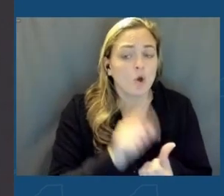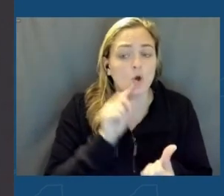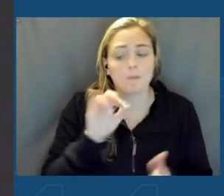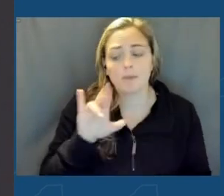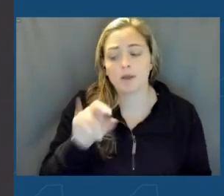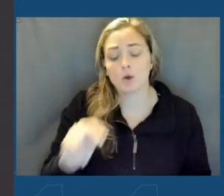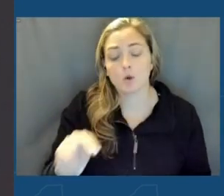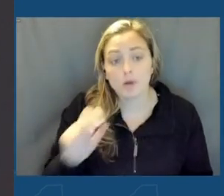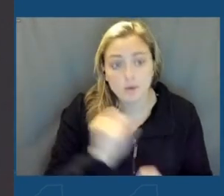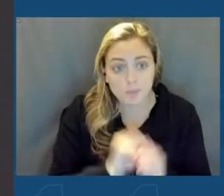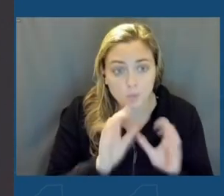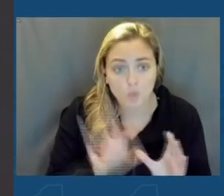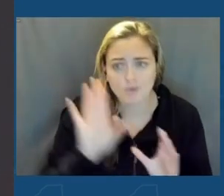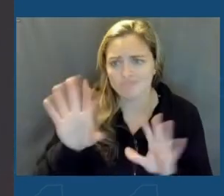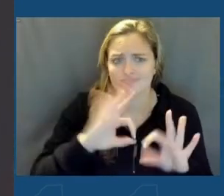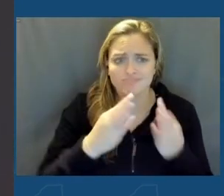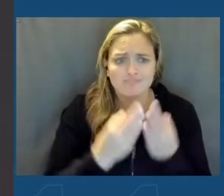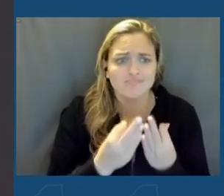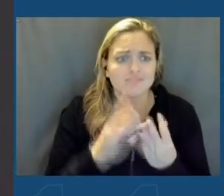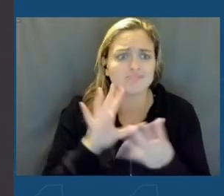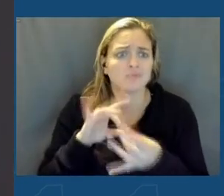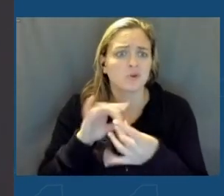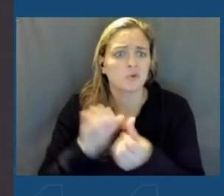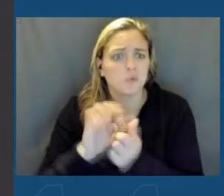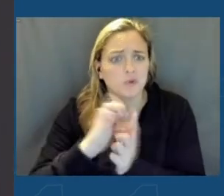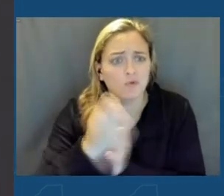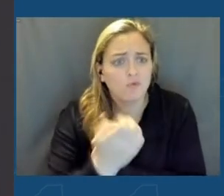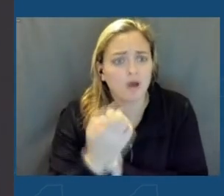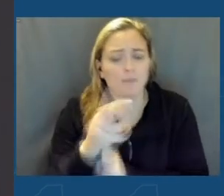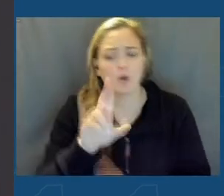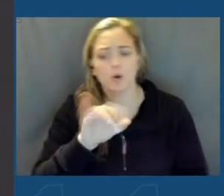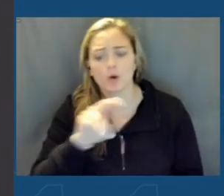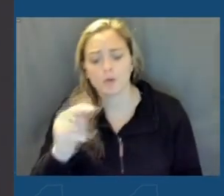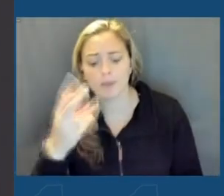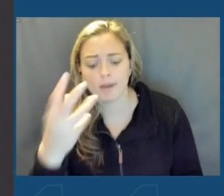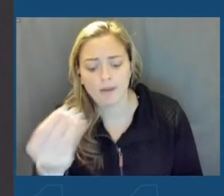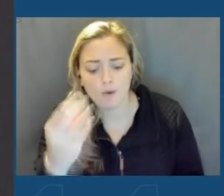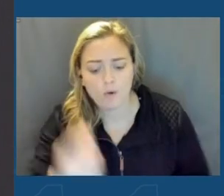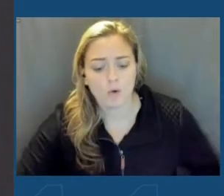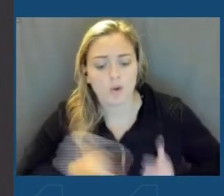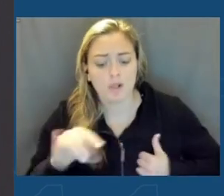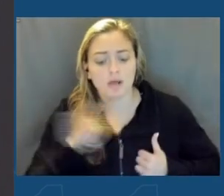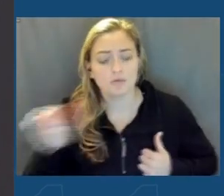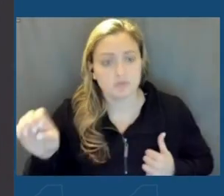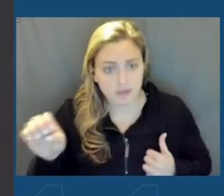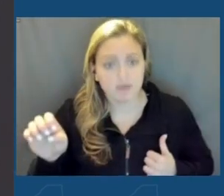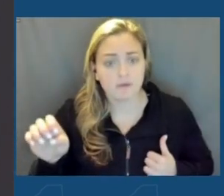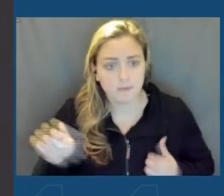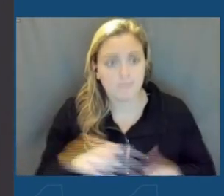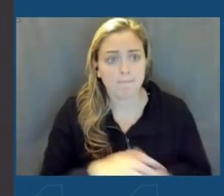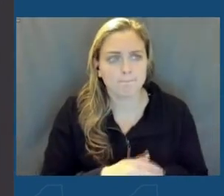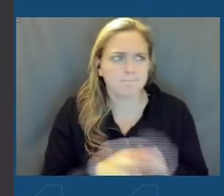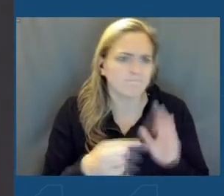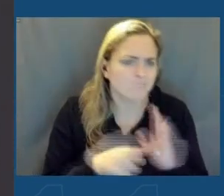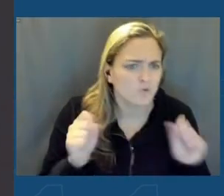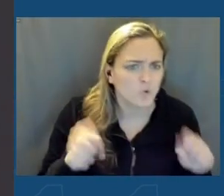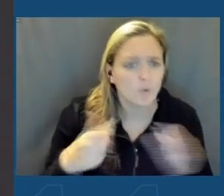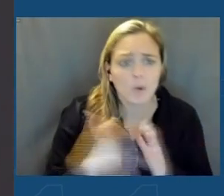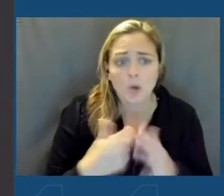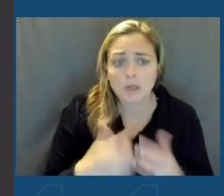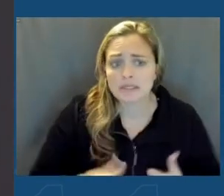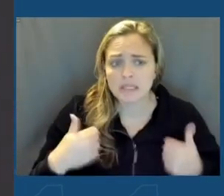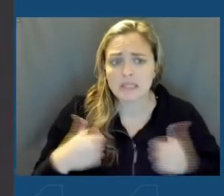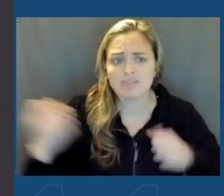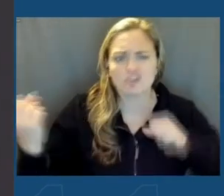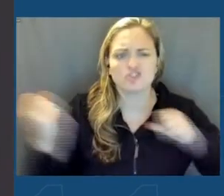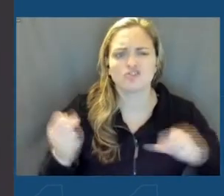Micron employees and their families in terms of the environment, urban and outdoor lifestyles, and affordable cost of living, and